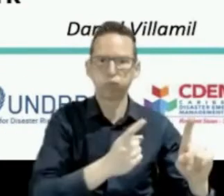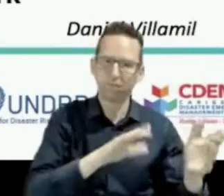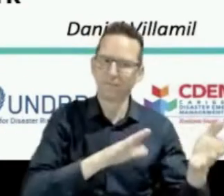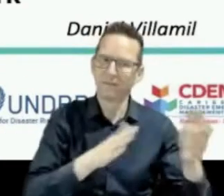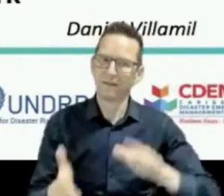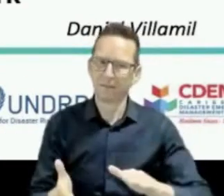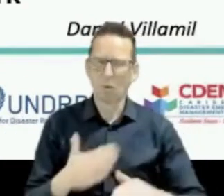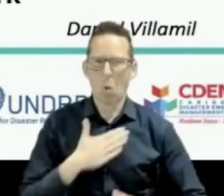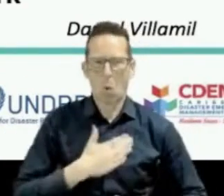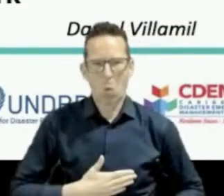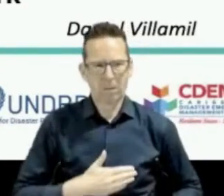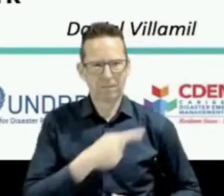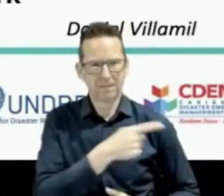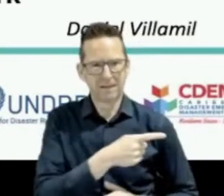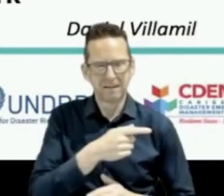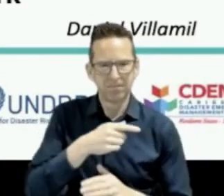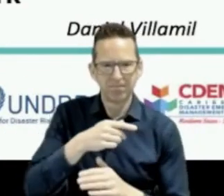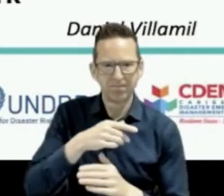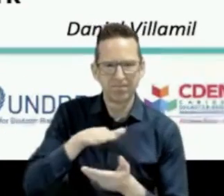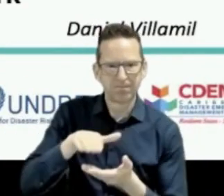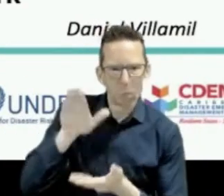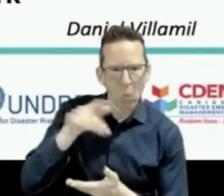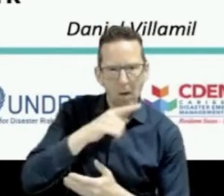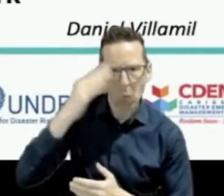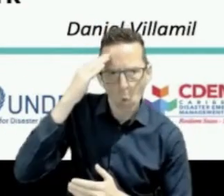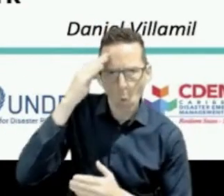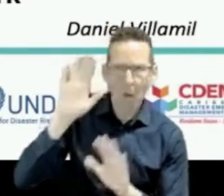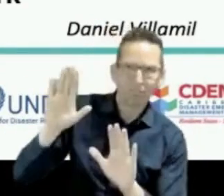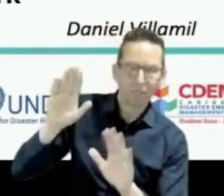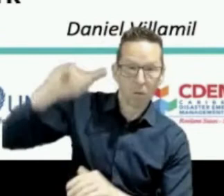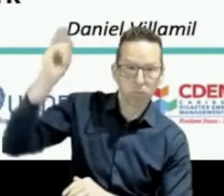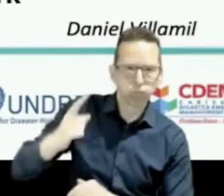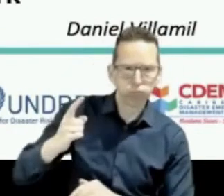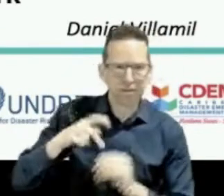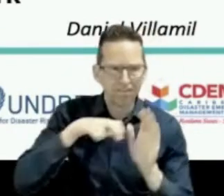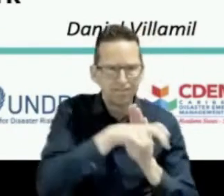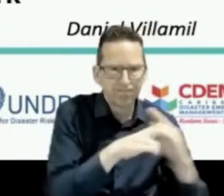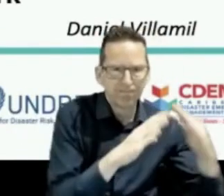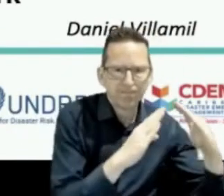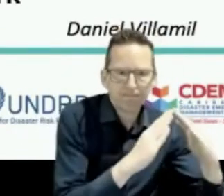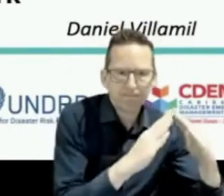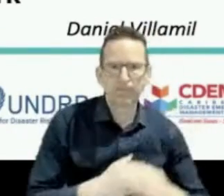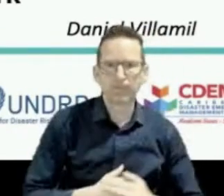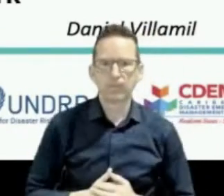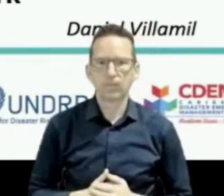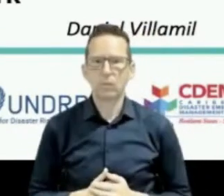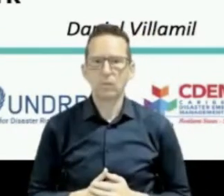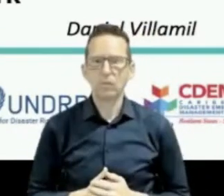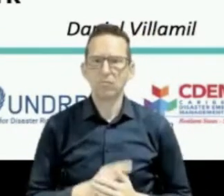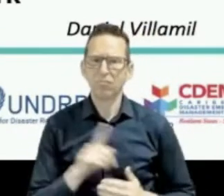with regard to safety in sports, with lightning specific emergency actions and sets of commands and